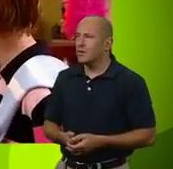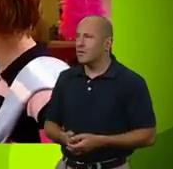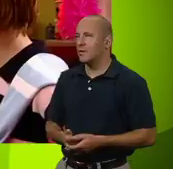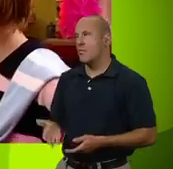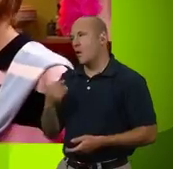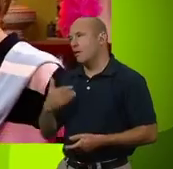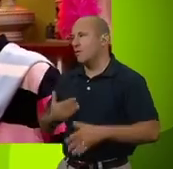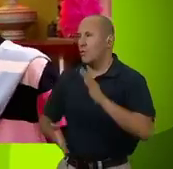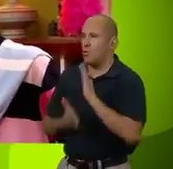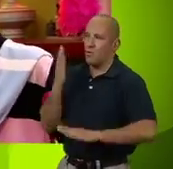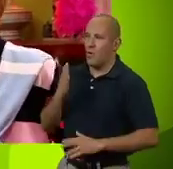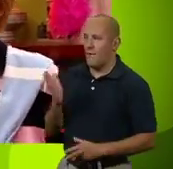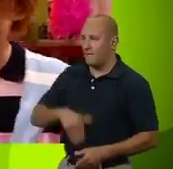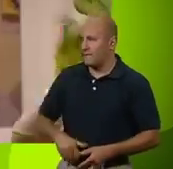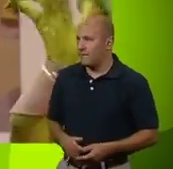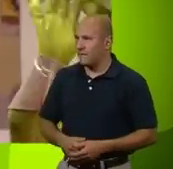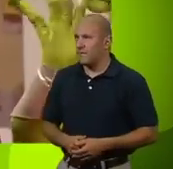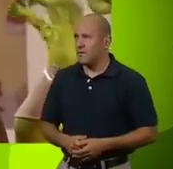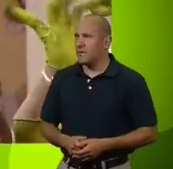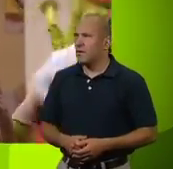Come along, boys. We're leaving.